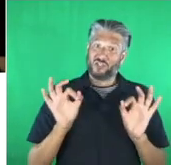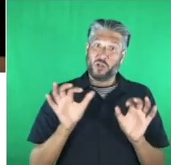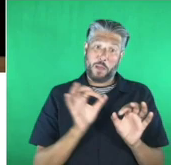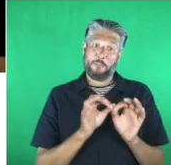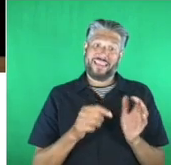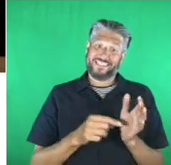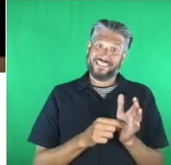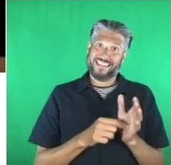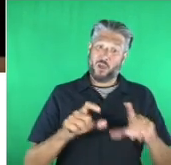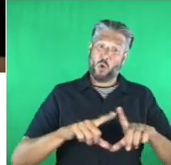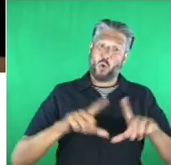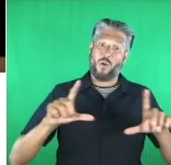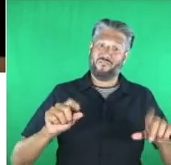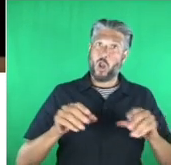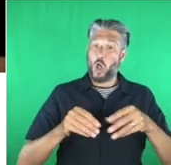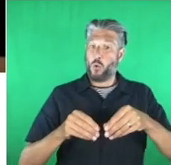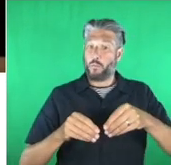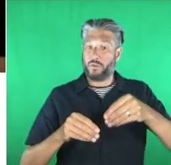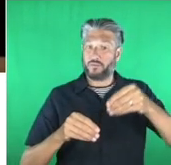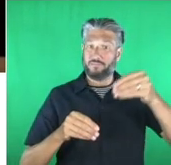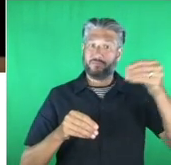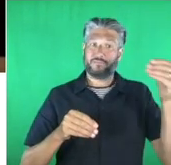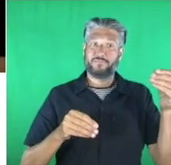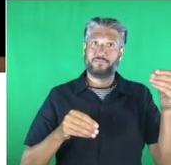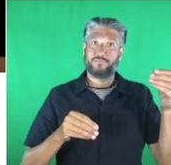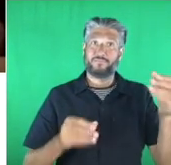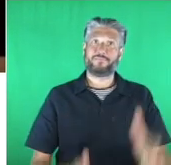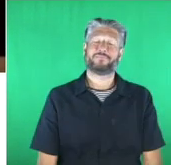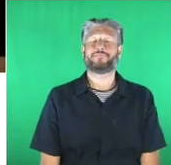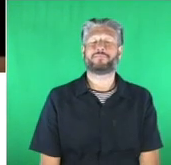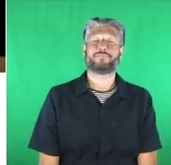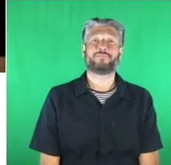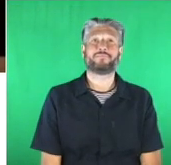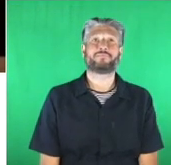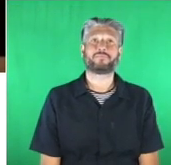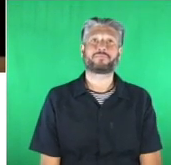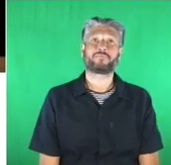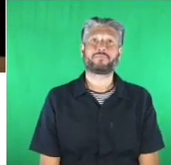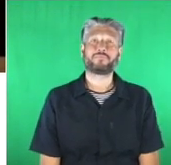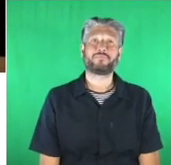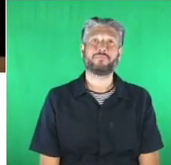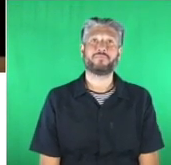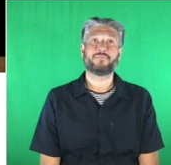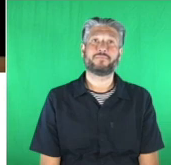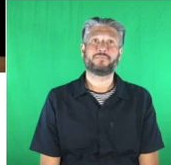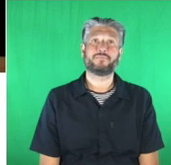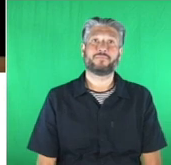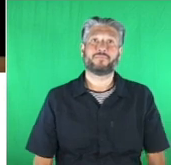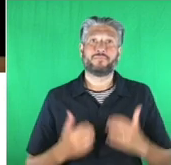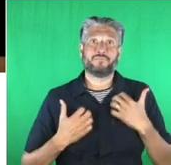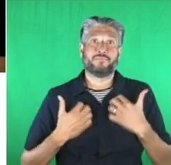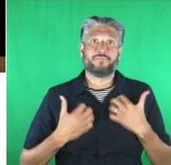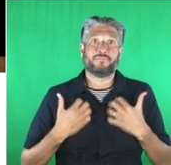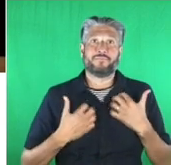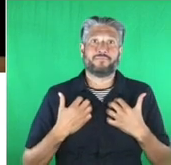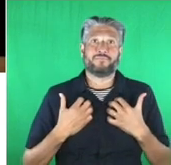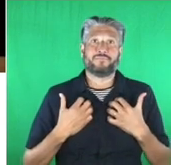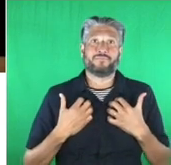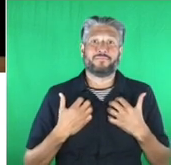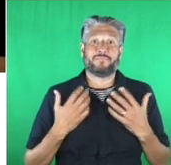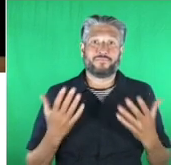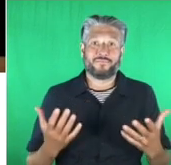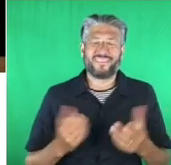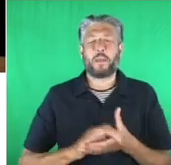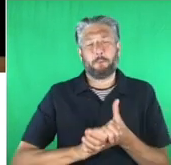i'm going to unwrap the winner very exciting oh and i'm delighted